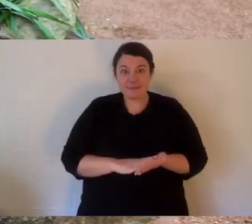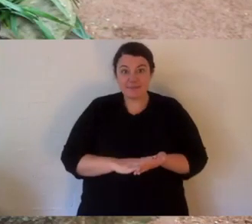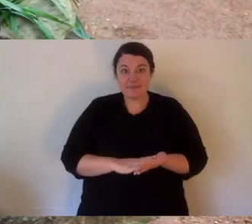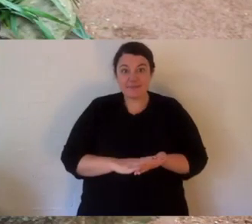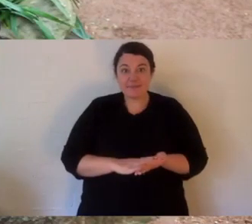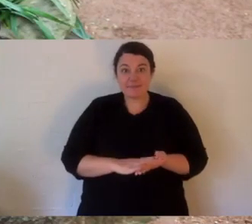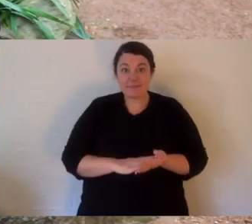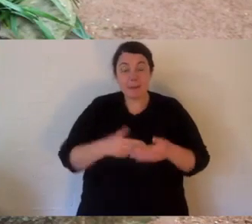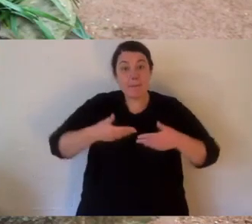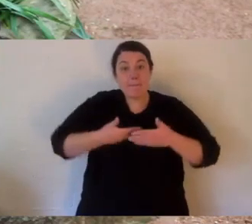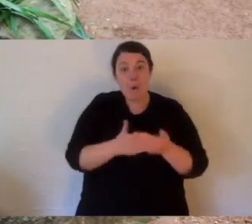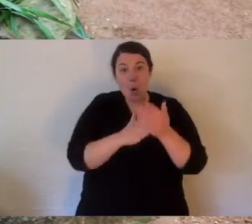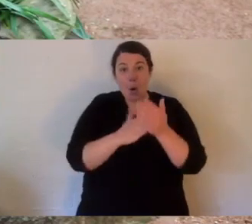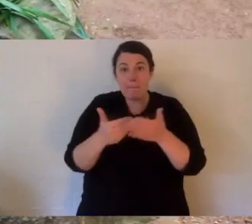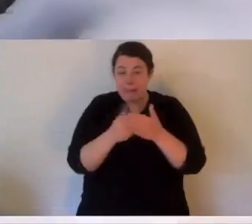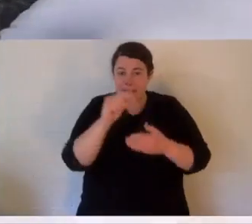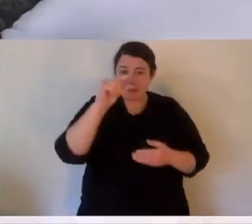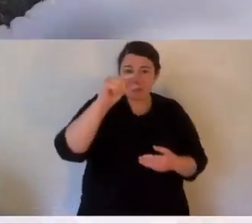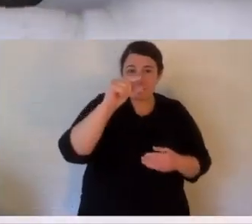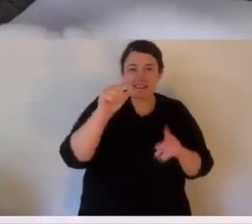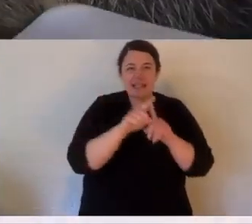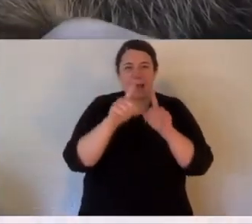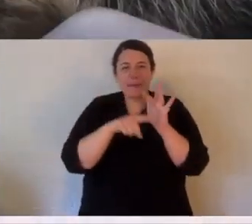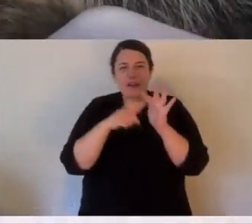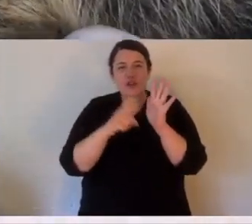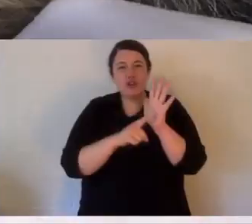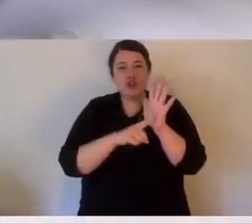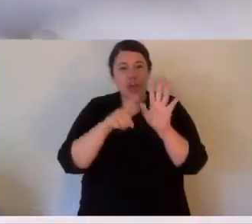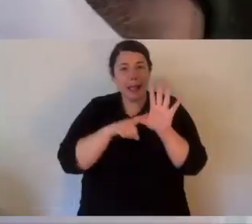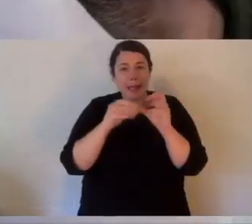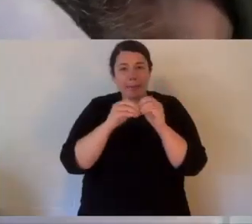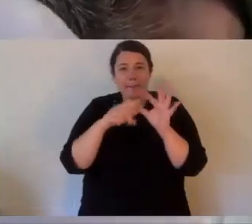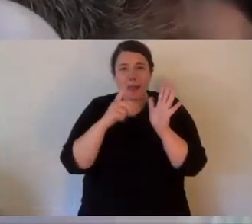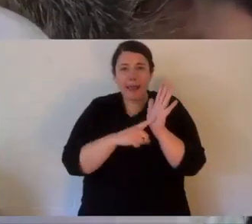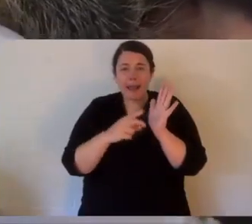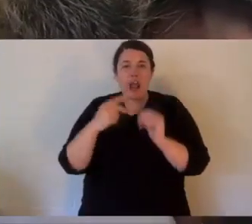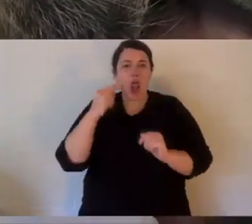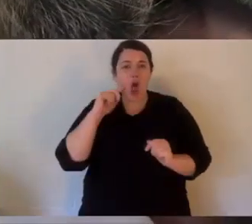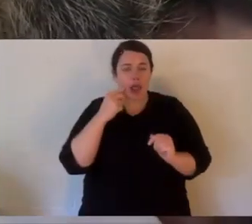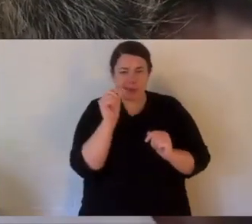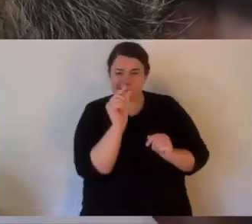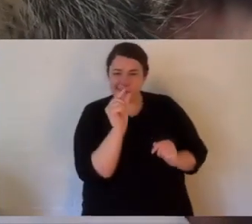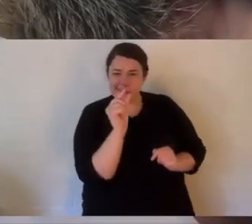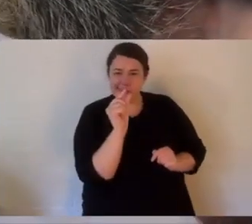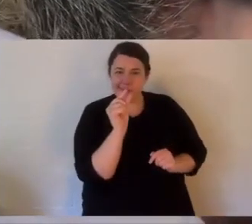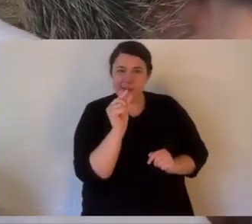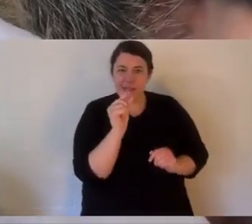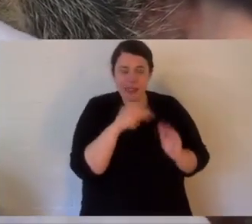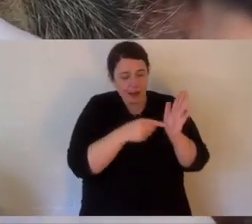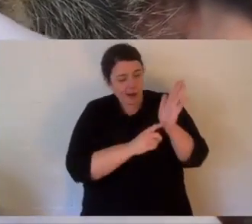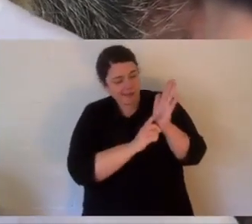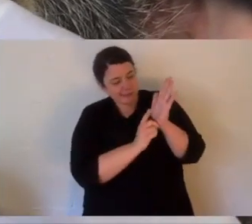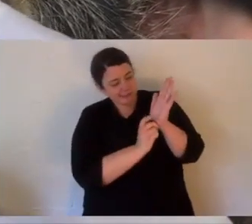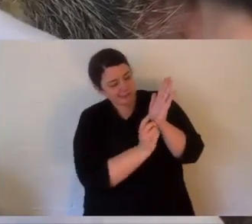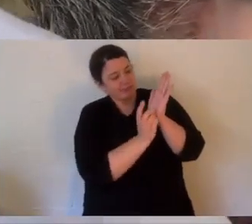months. And quokkas are pregnant for one month. But, when that little joey is born, it's like a little jelly